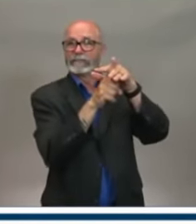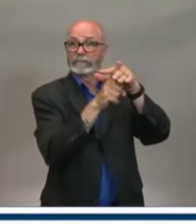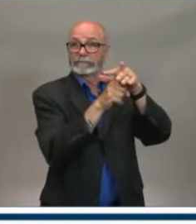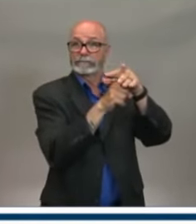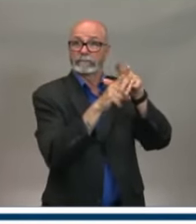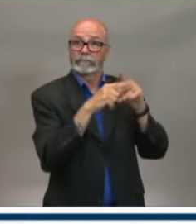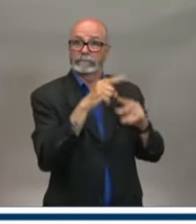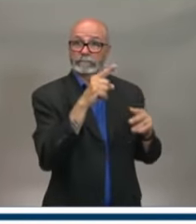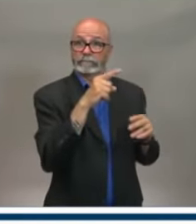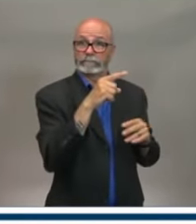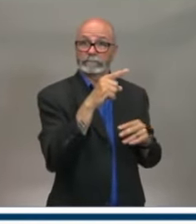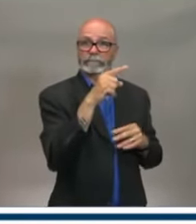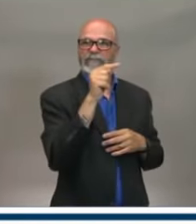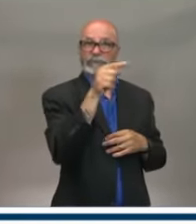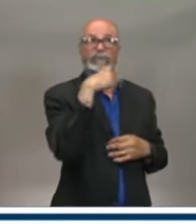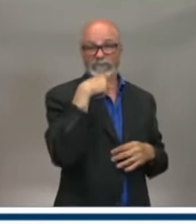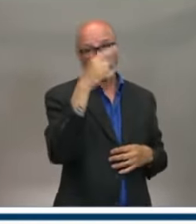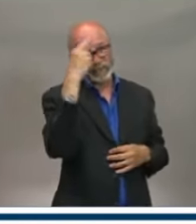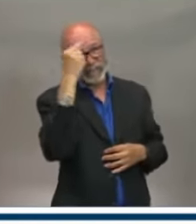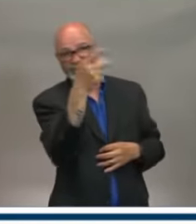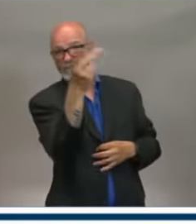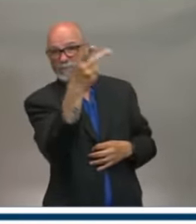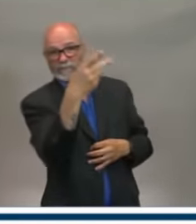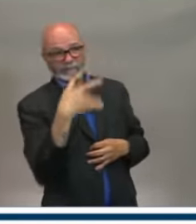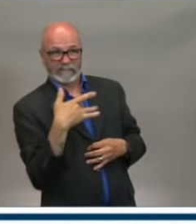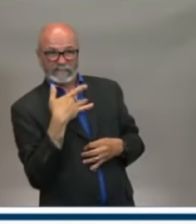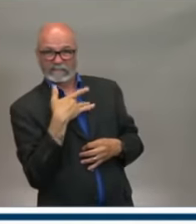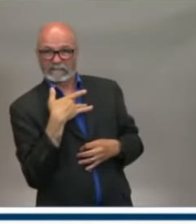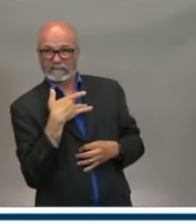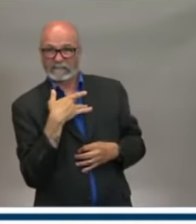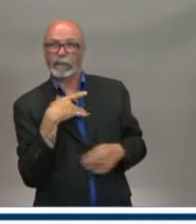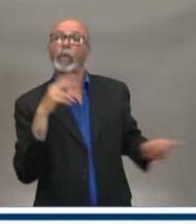feel the need that there should be an inquiry into what happened at Northwood.